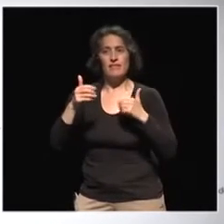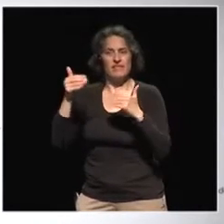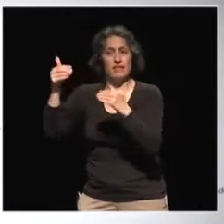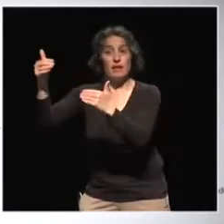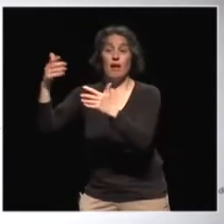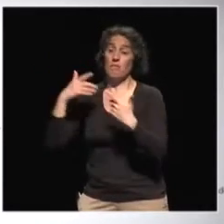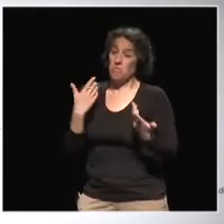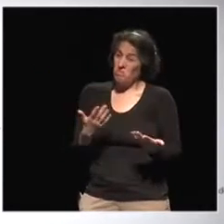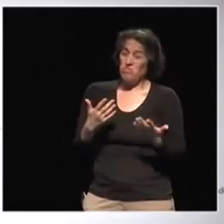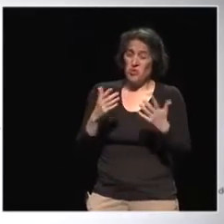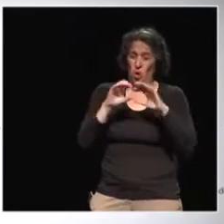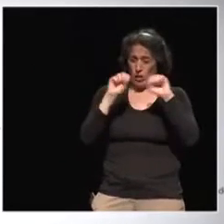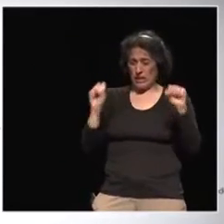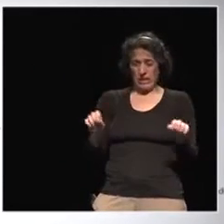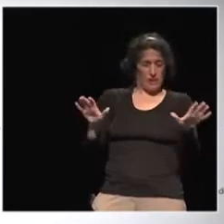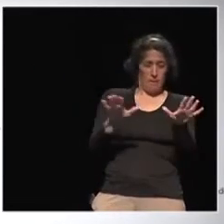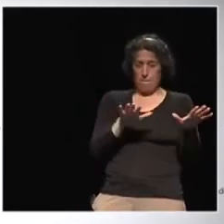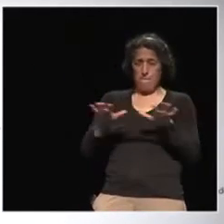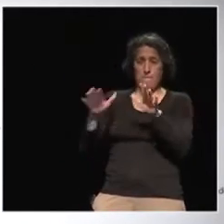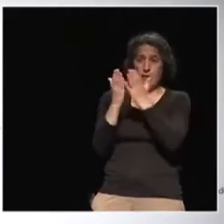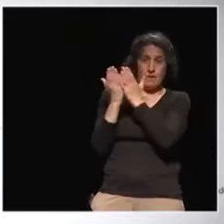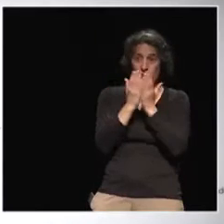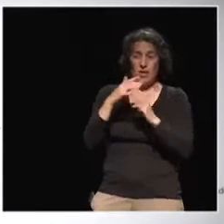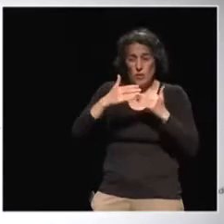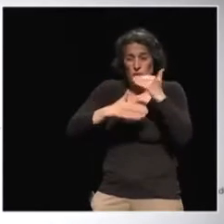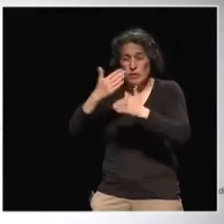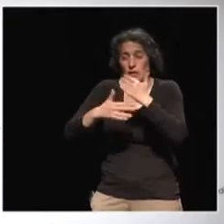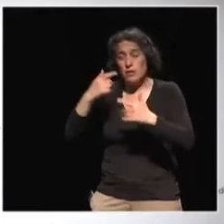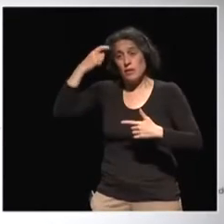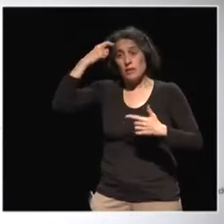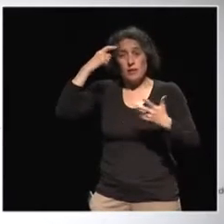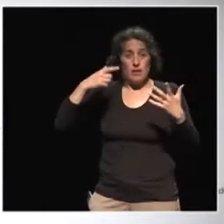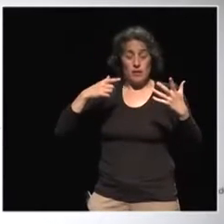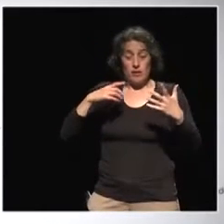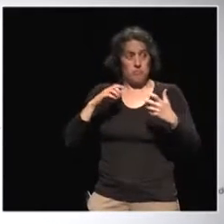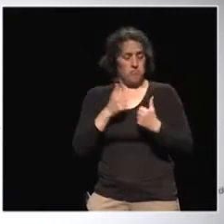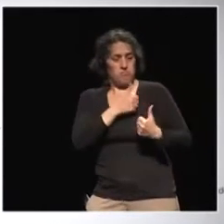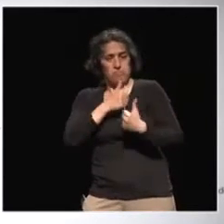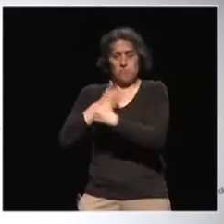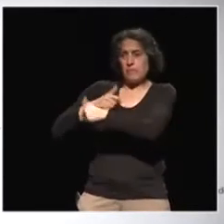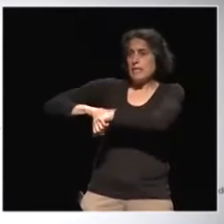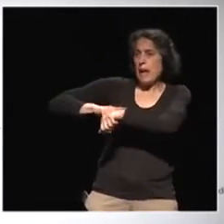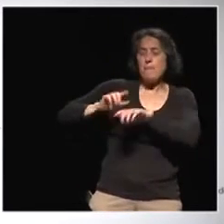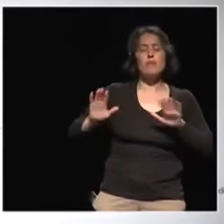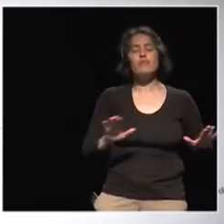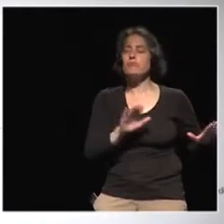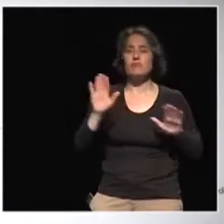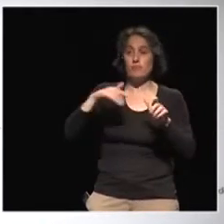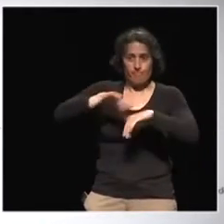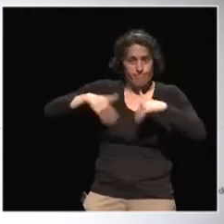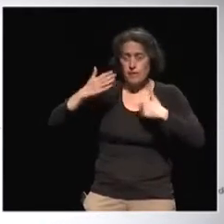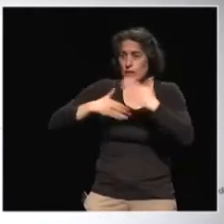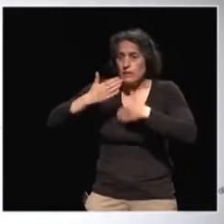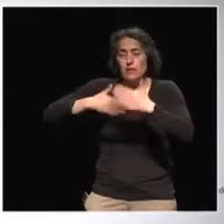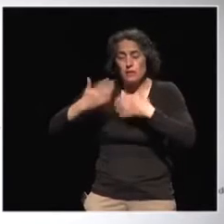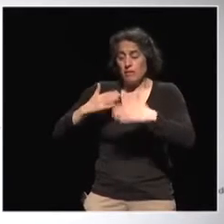quite, quite a dangerous situation. That's where we find ourselves. So how do you, how do you bring in the notion of empathy?